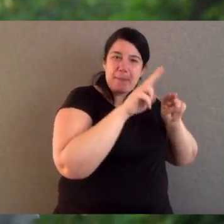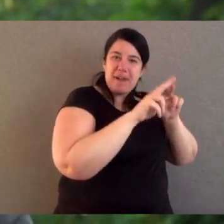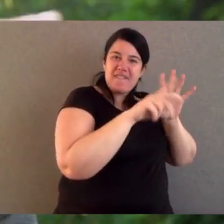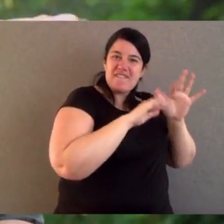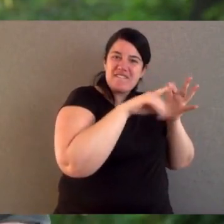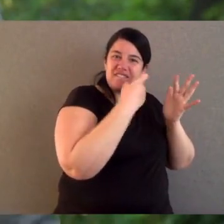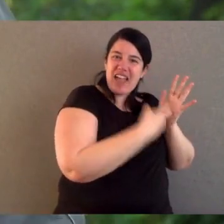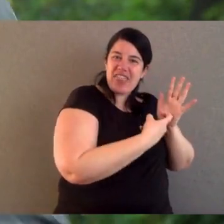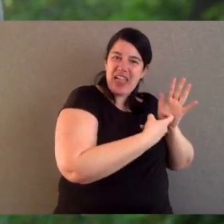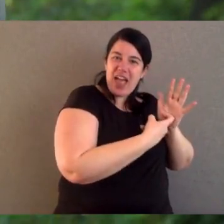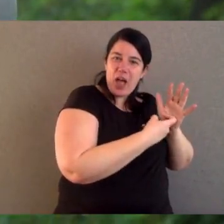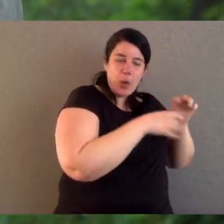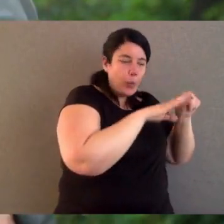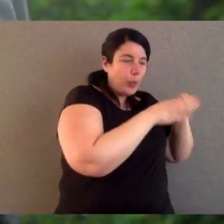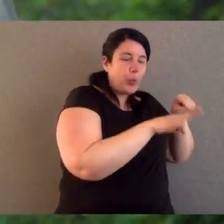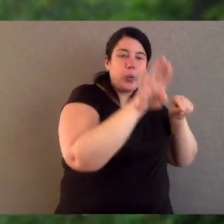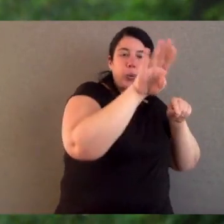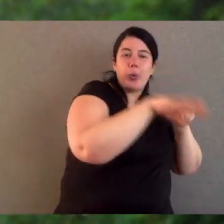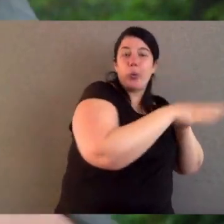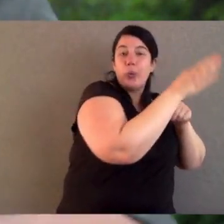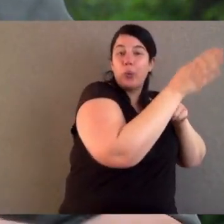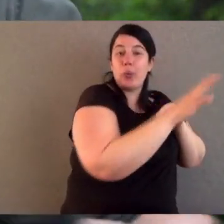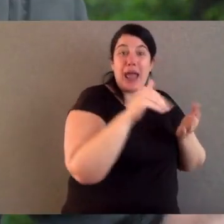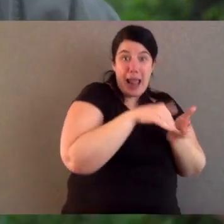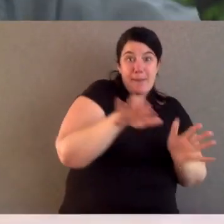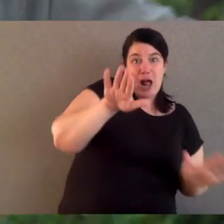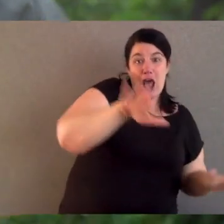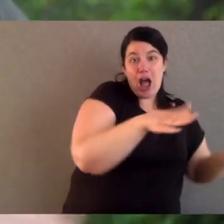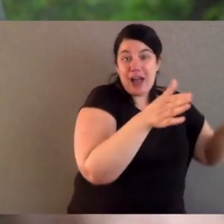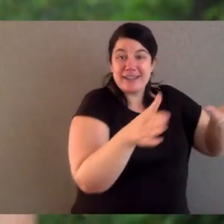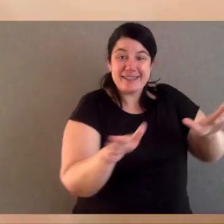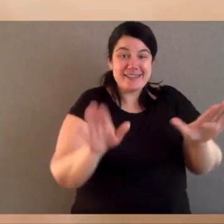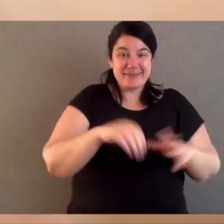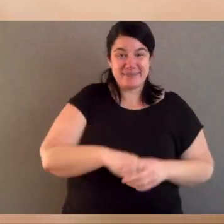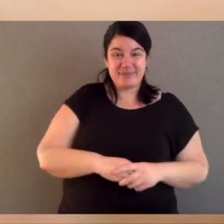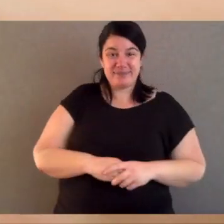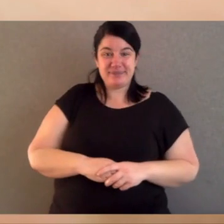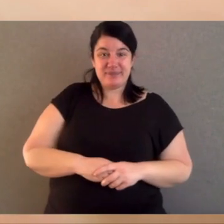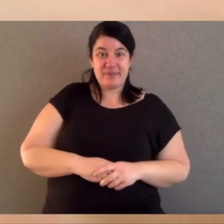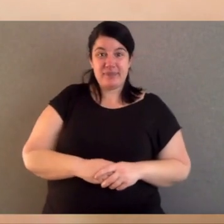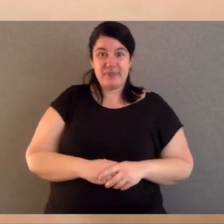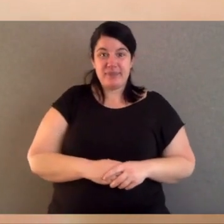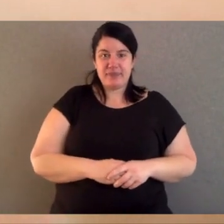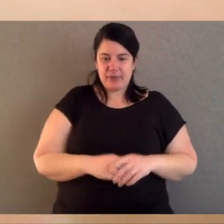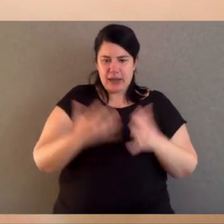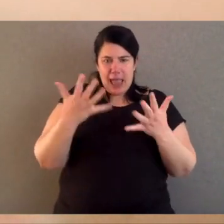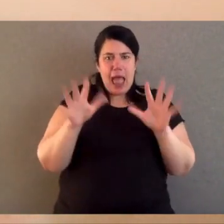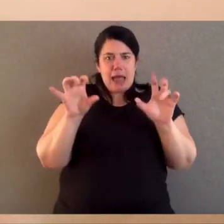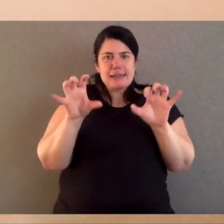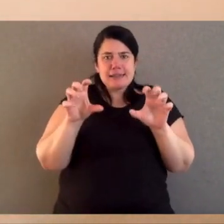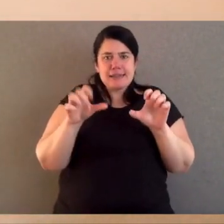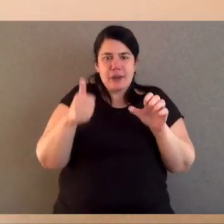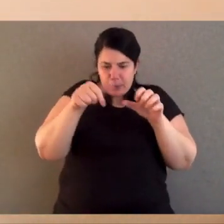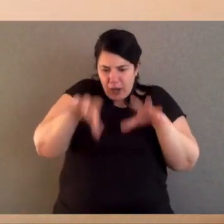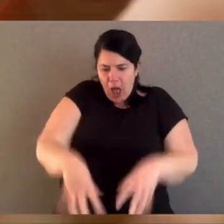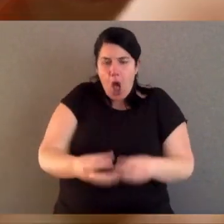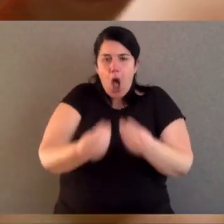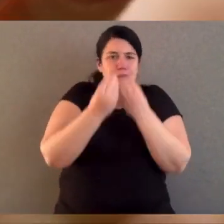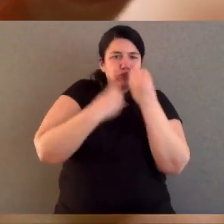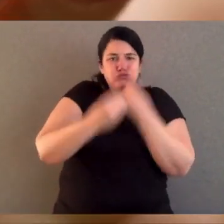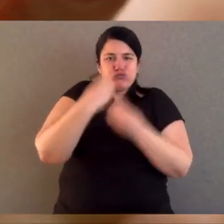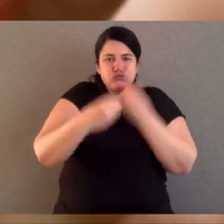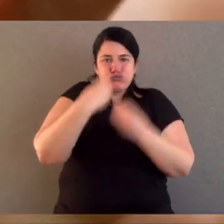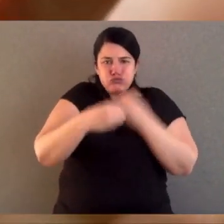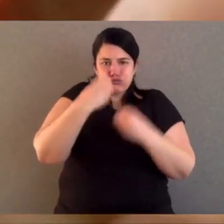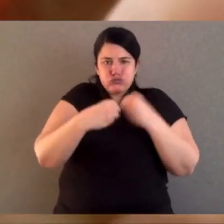when it glides through the air, that tail just thins the air out and helps it to glide. Down to their feet, their front hands with their little claws are